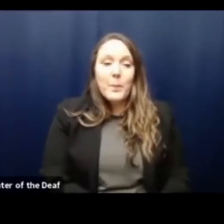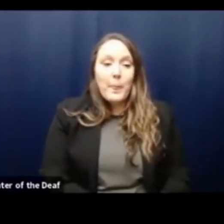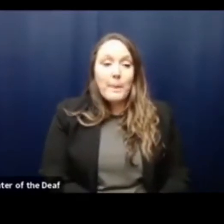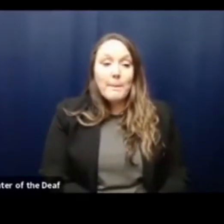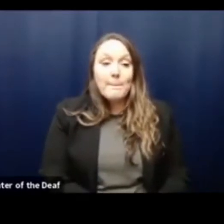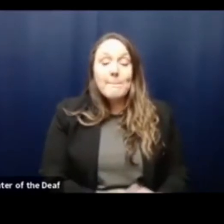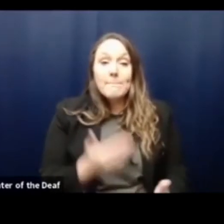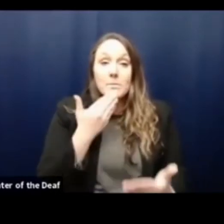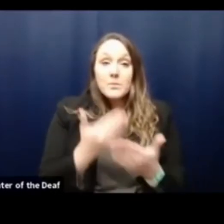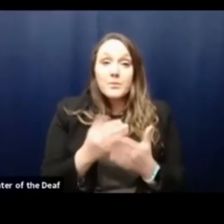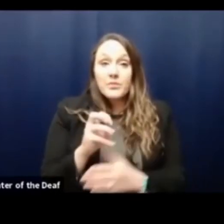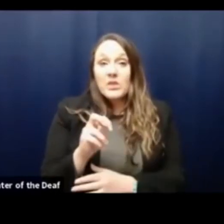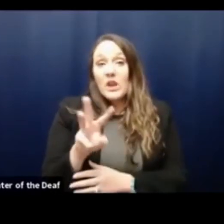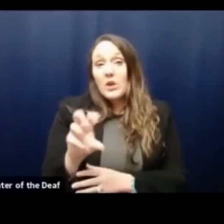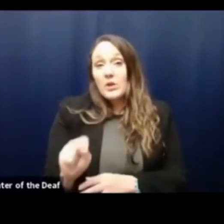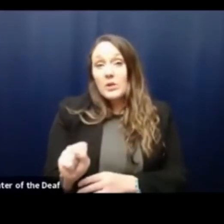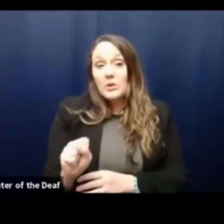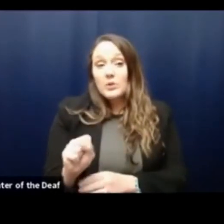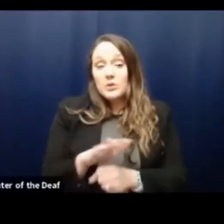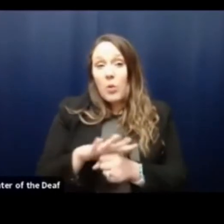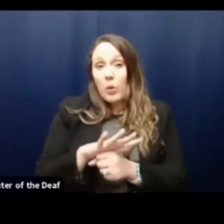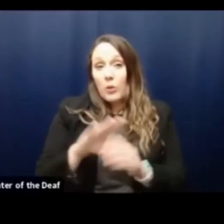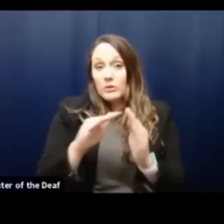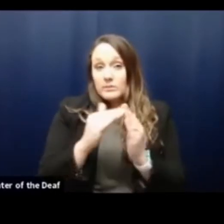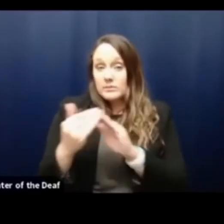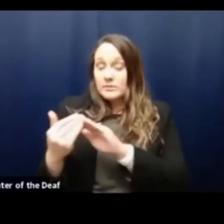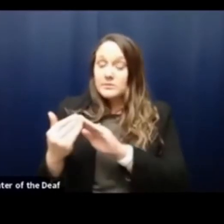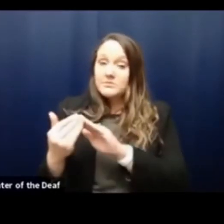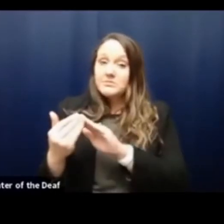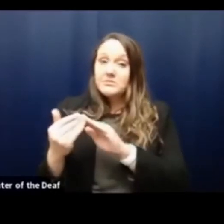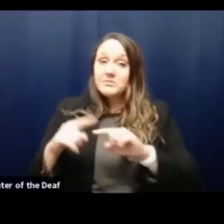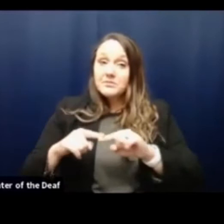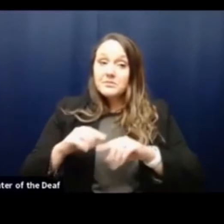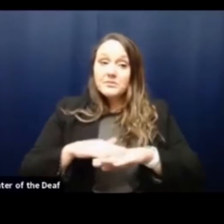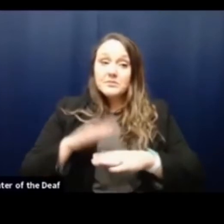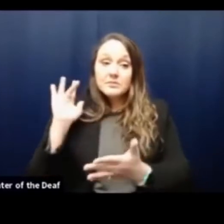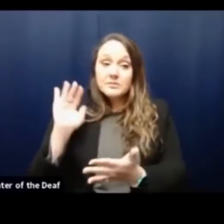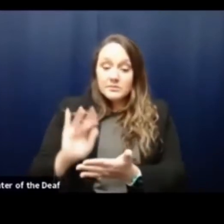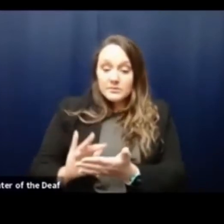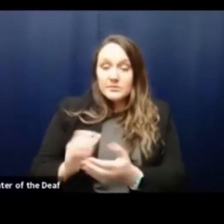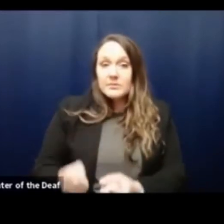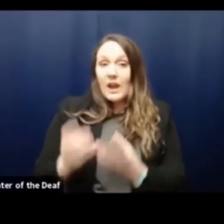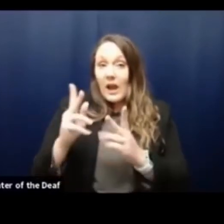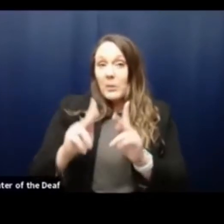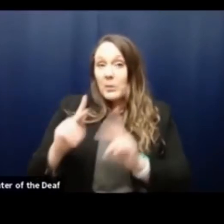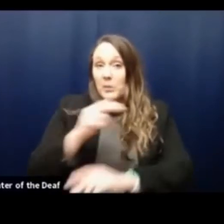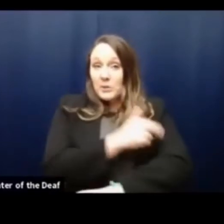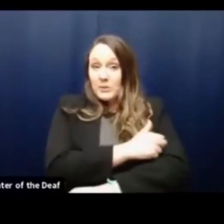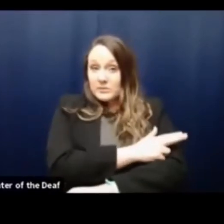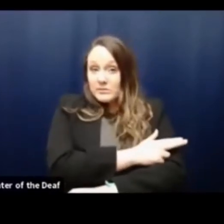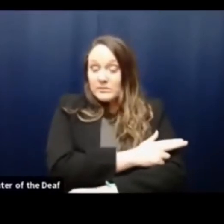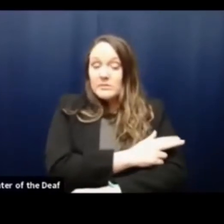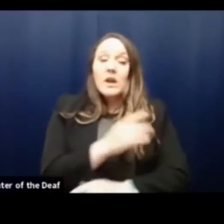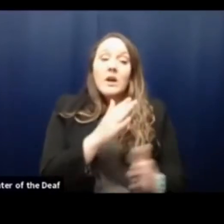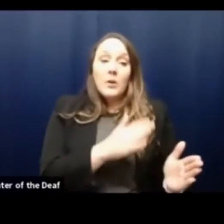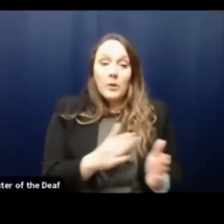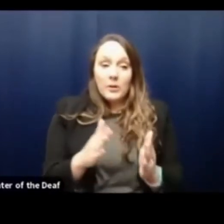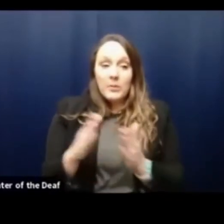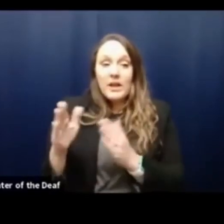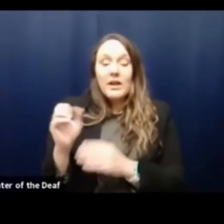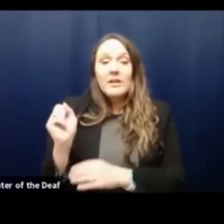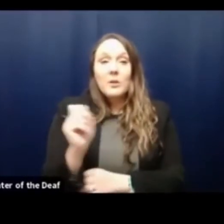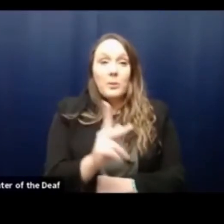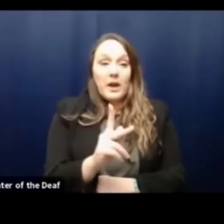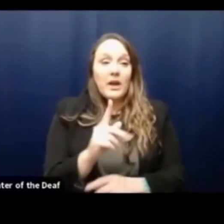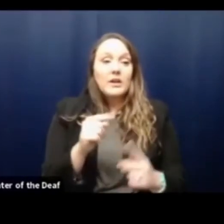Some good news for the for the the local community based on the decline in the number of hospitalizations there are plans in place to resume